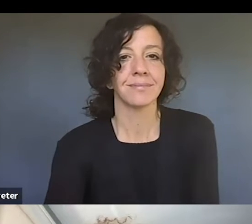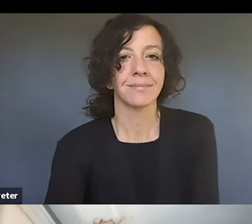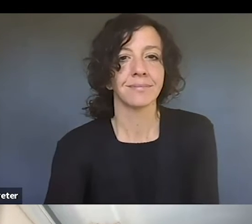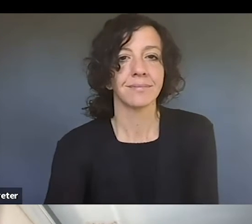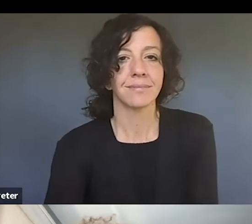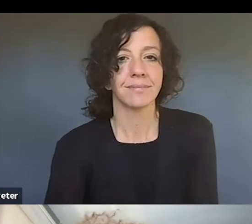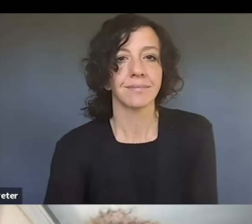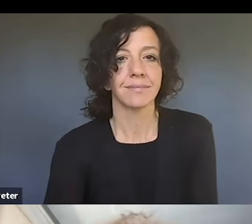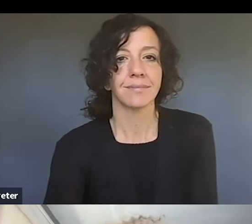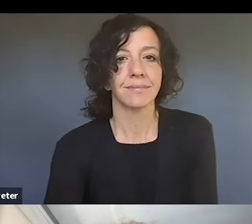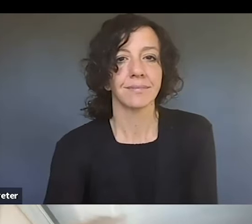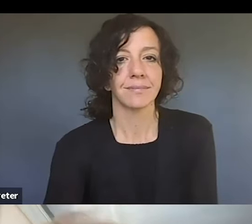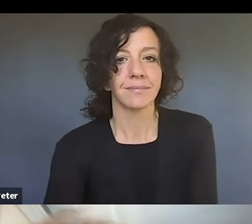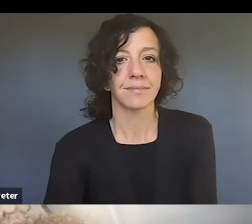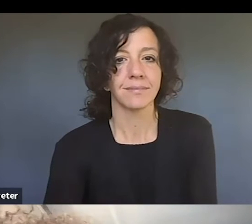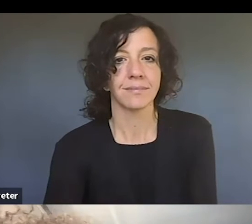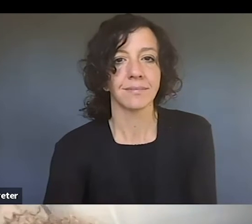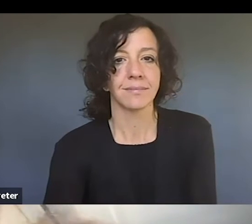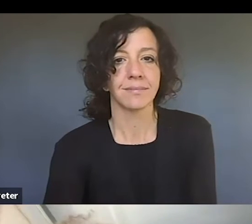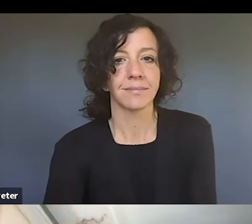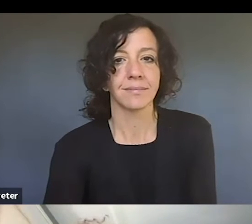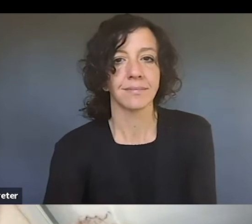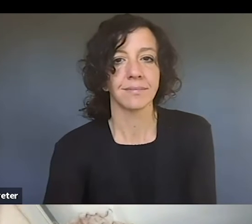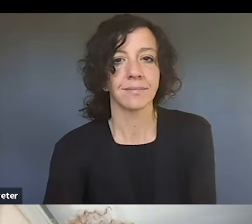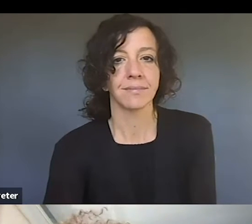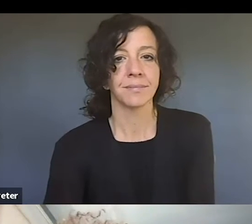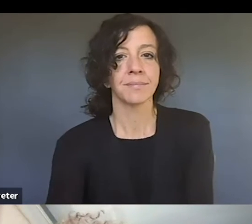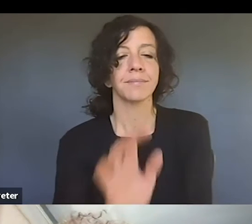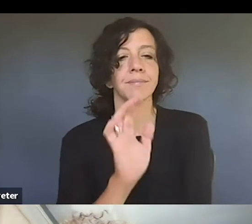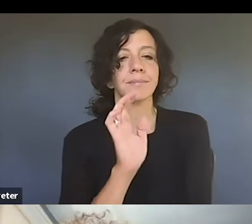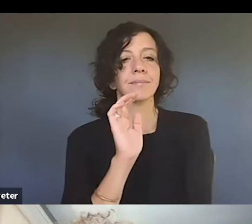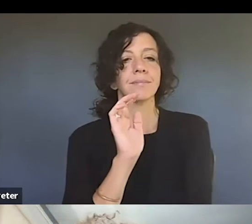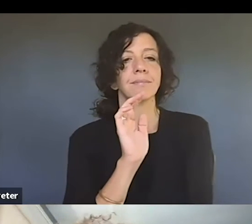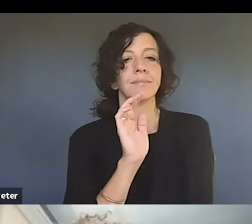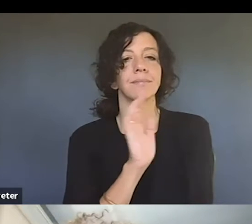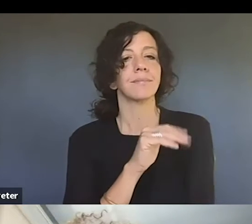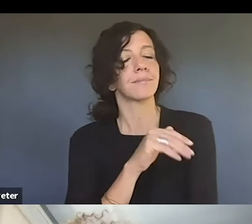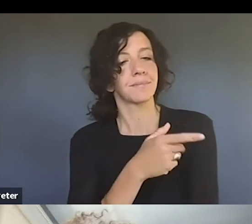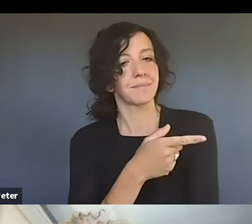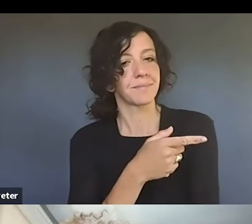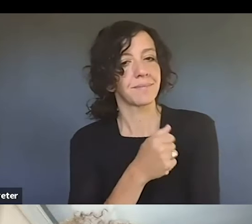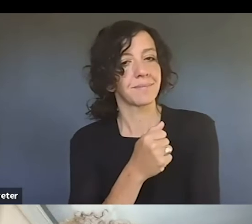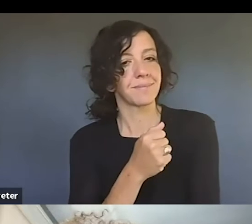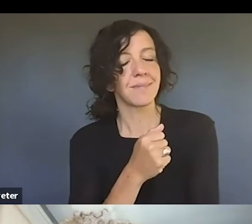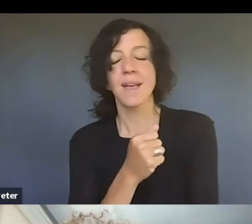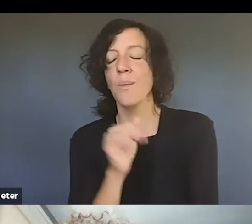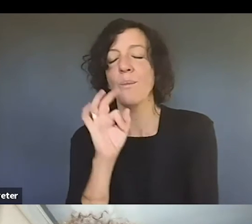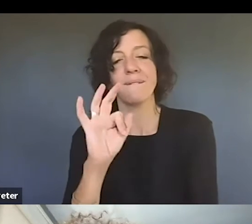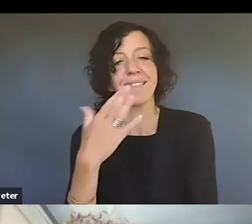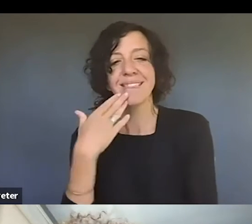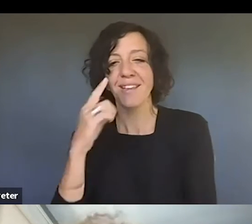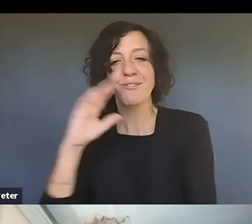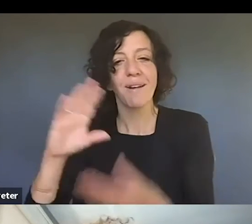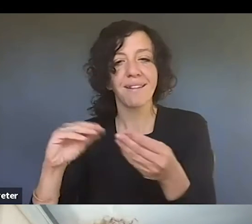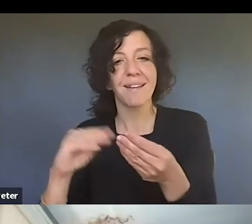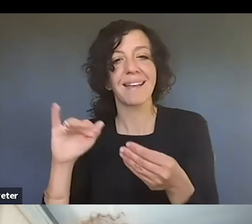You're muted, Kimberly. Perfect. No, thanks, Sandra. So, but I think you teed it up perfectly to just, um, for Jalen to talk a little bit